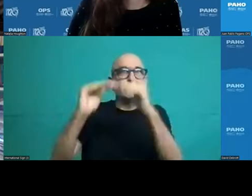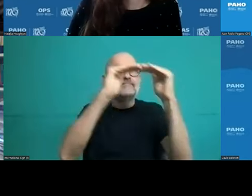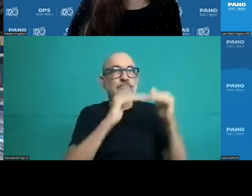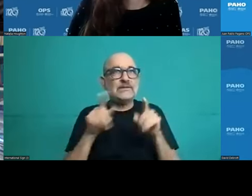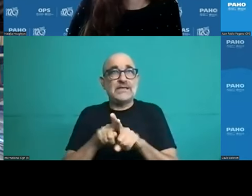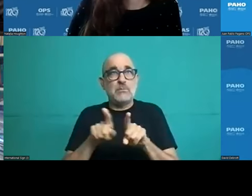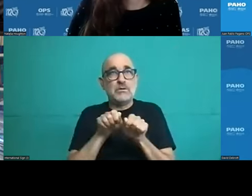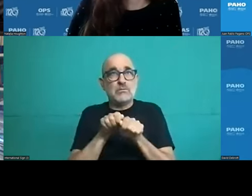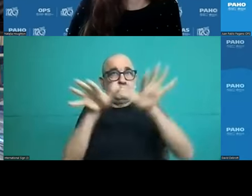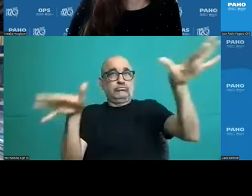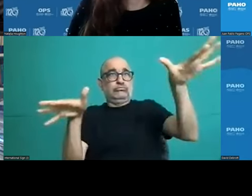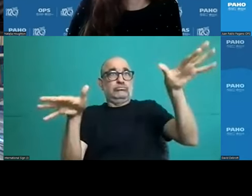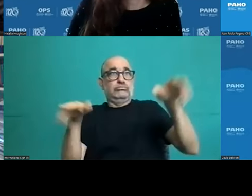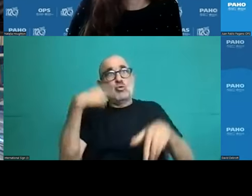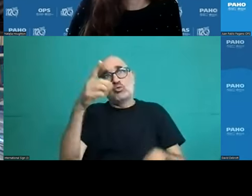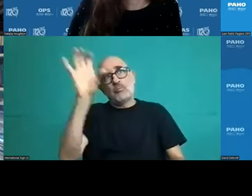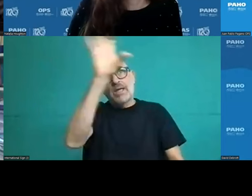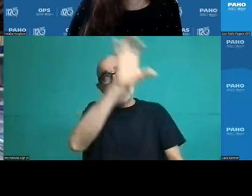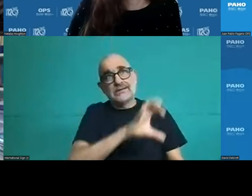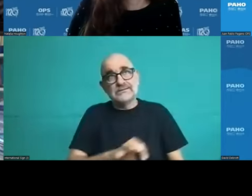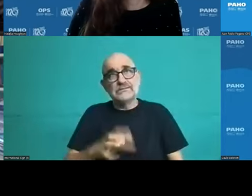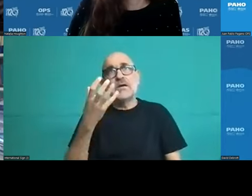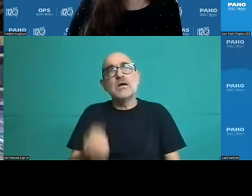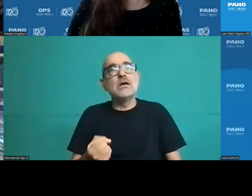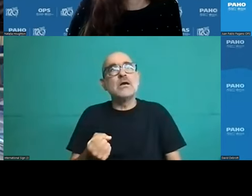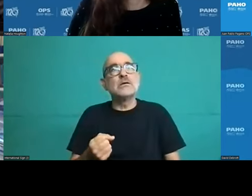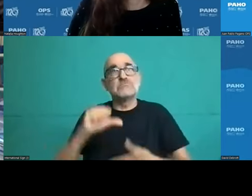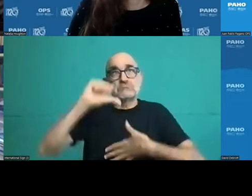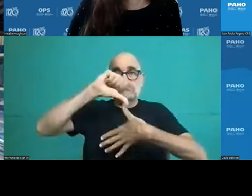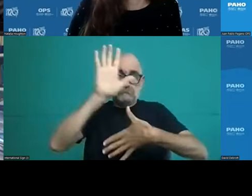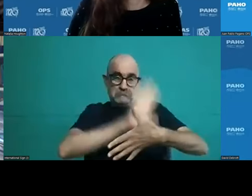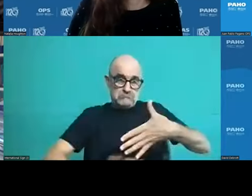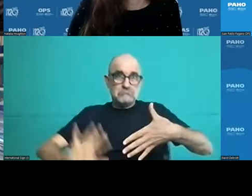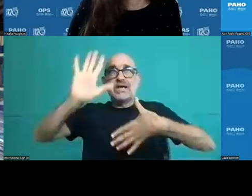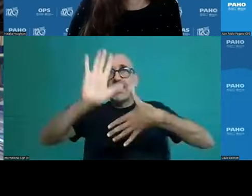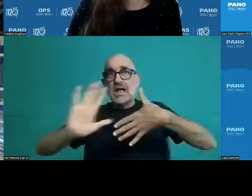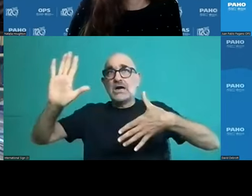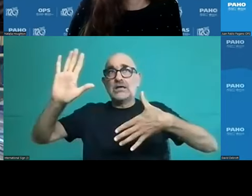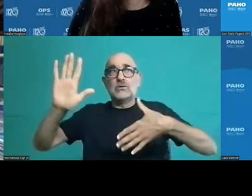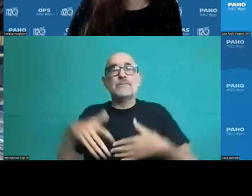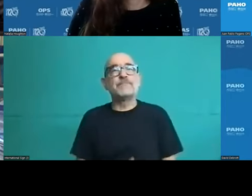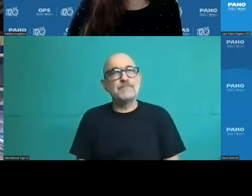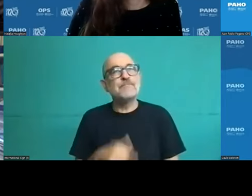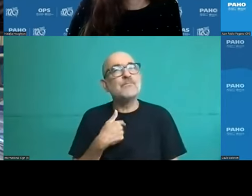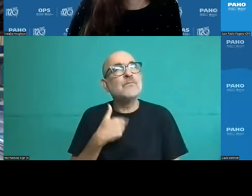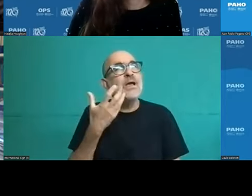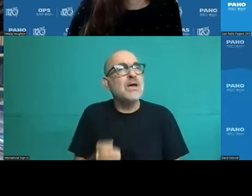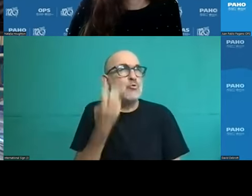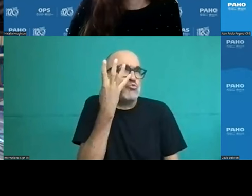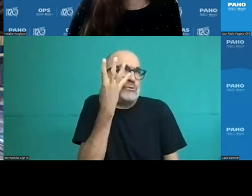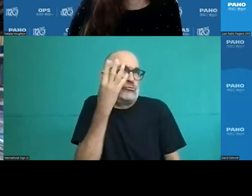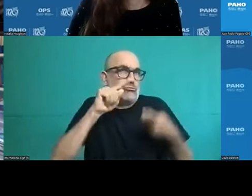are four bullets, just 10 seconds each. Don't worry, Natalia. In all cases, we